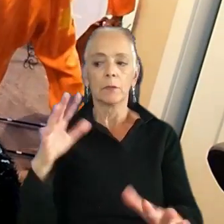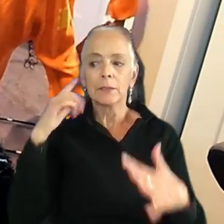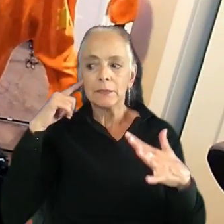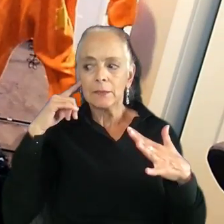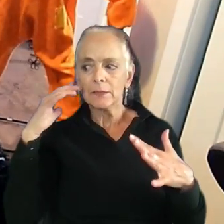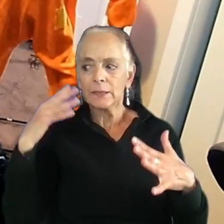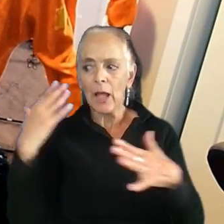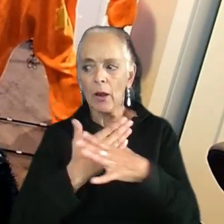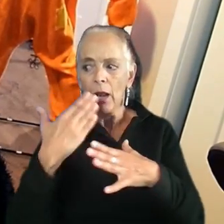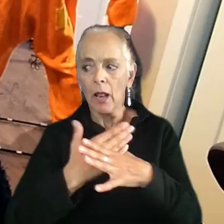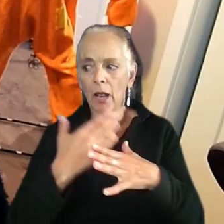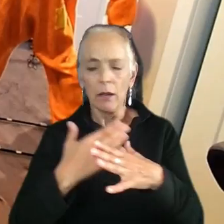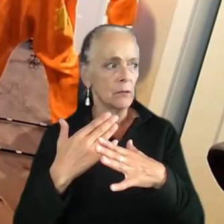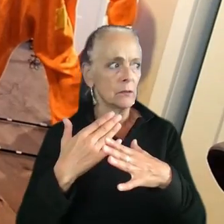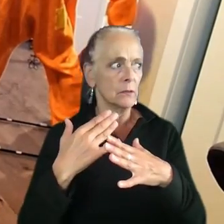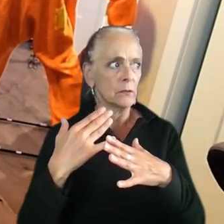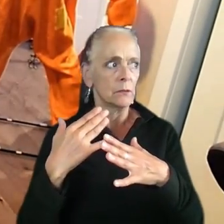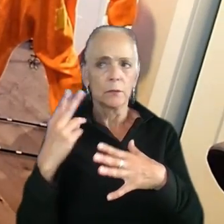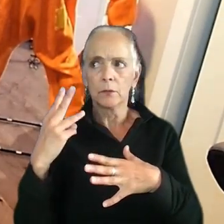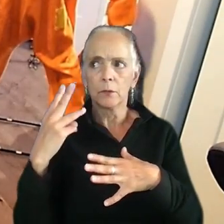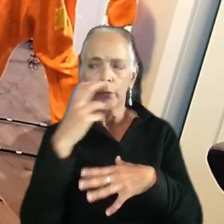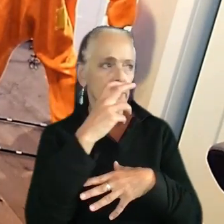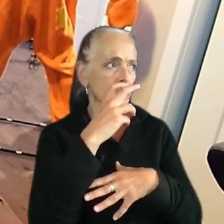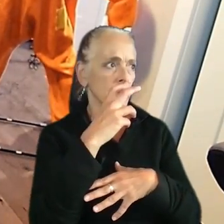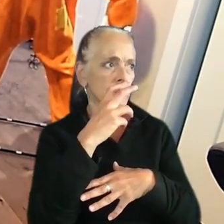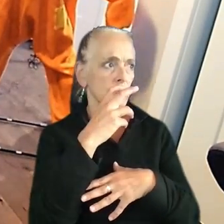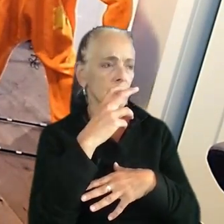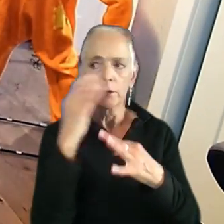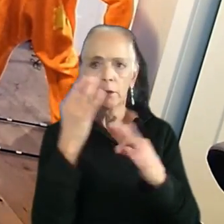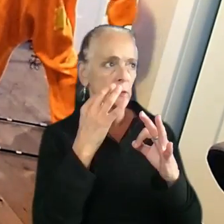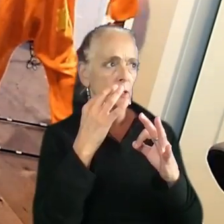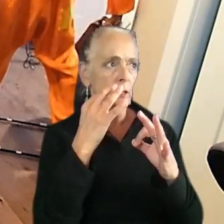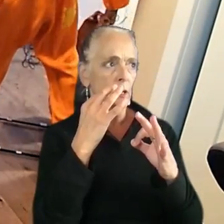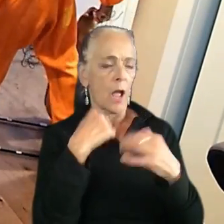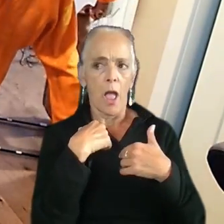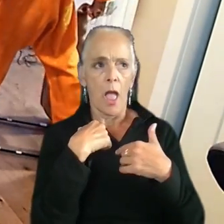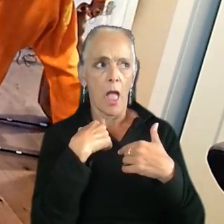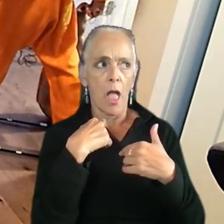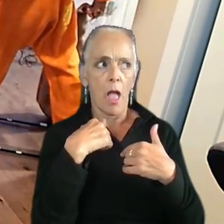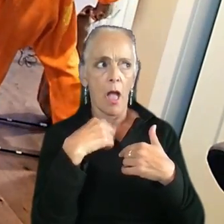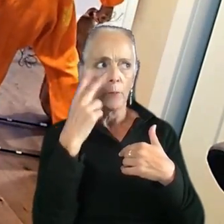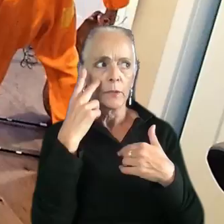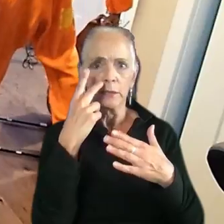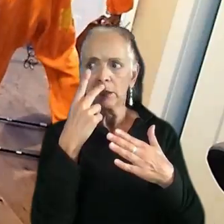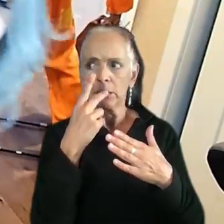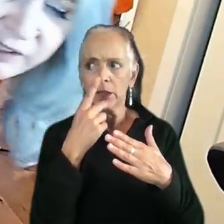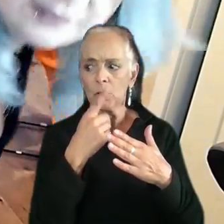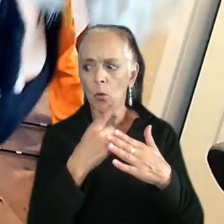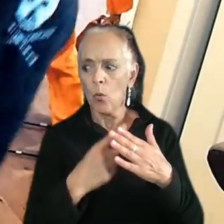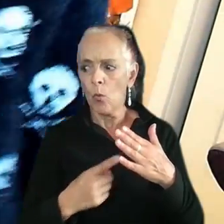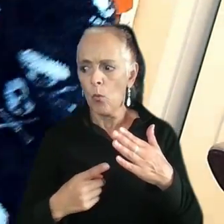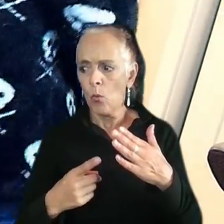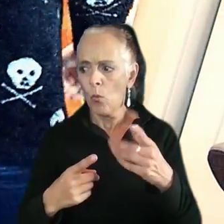Oh, well, that's weird. Huh. I- I'm gonna go see what's setting off my Sam. Hold